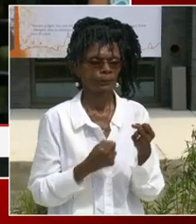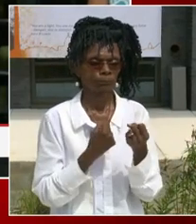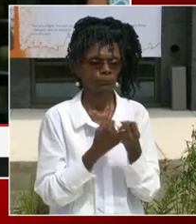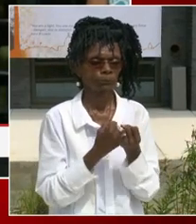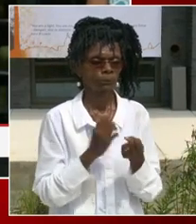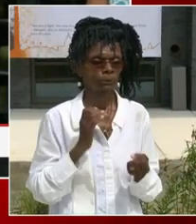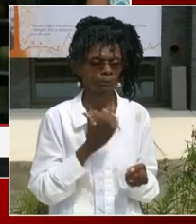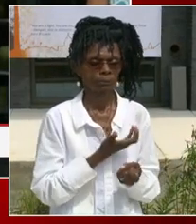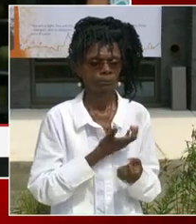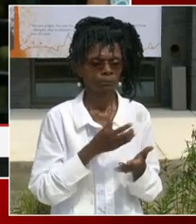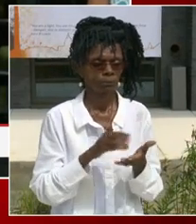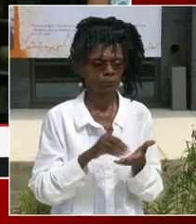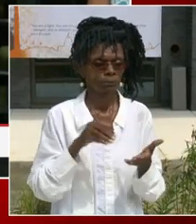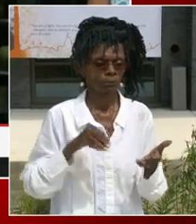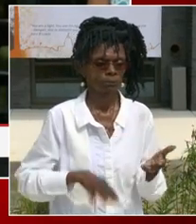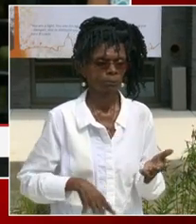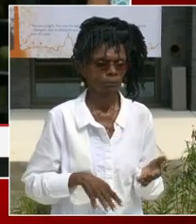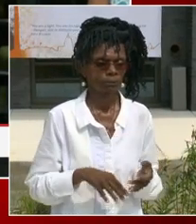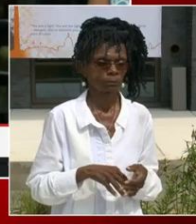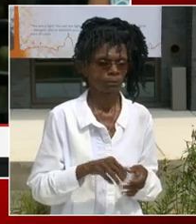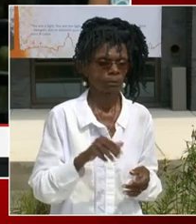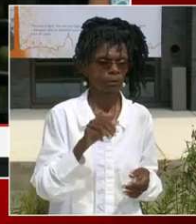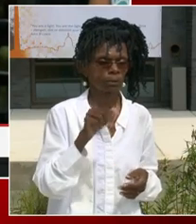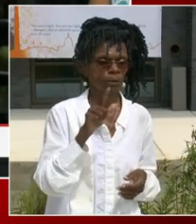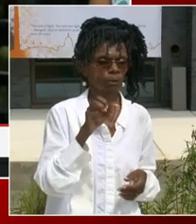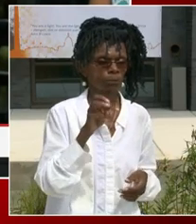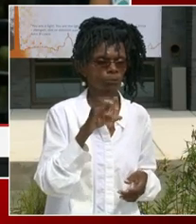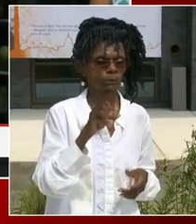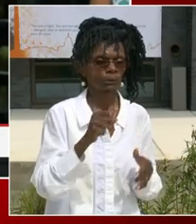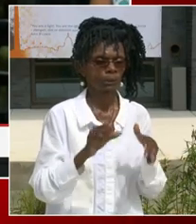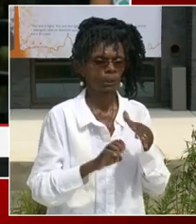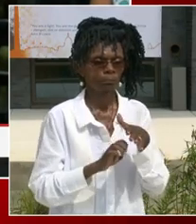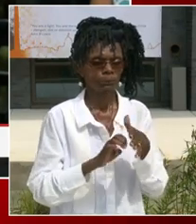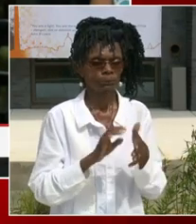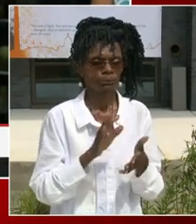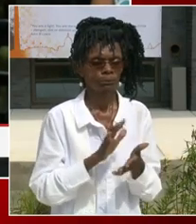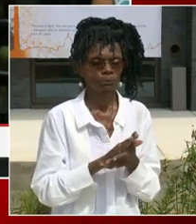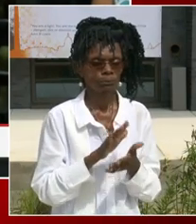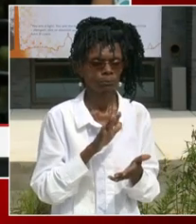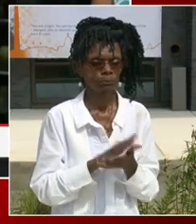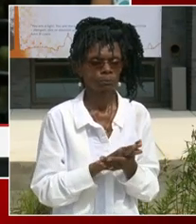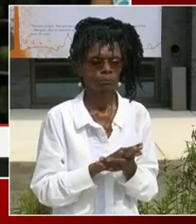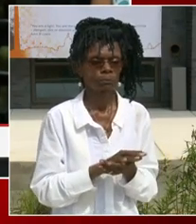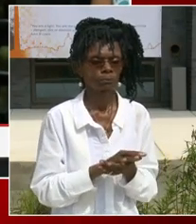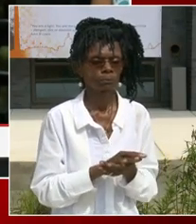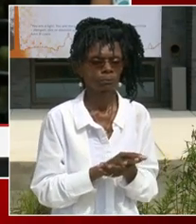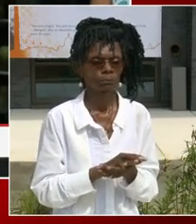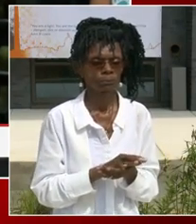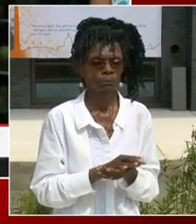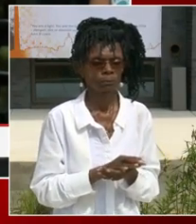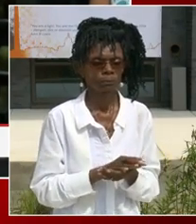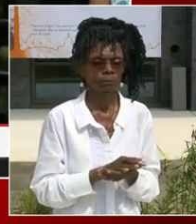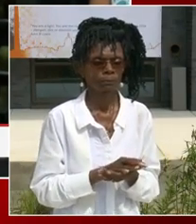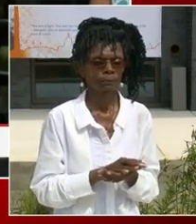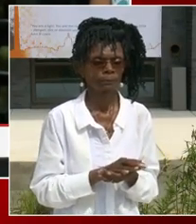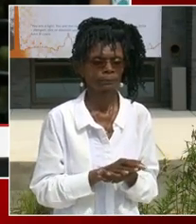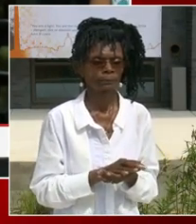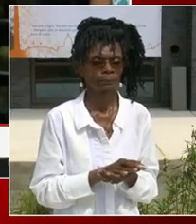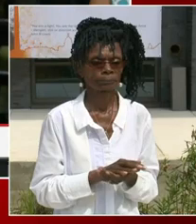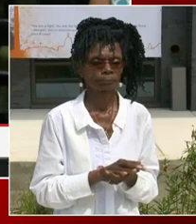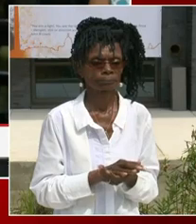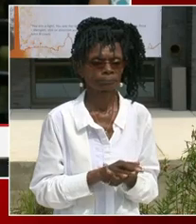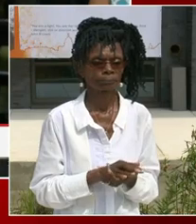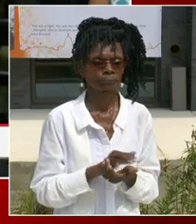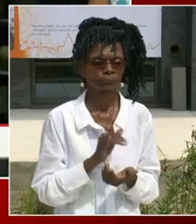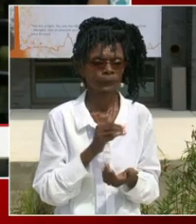School is outfitted and ready to generate an equal amount of energy that it uses on a daily basis. The